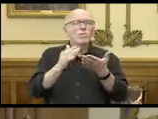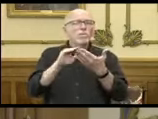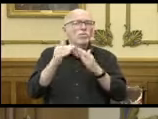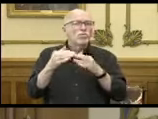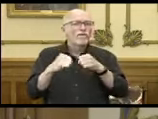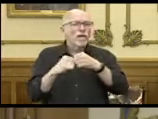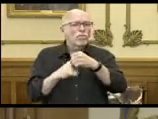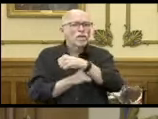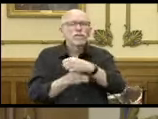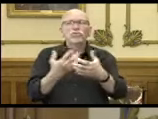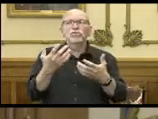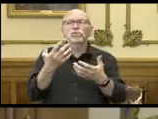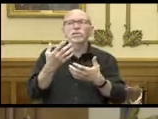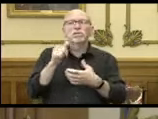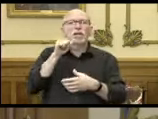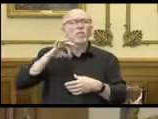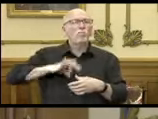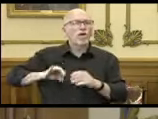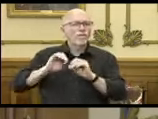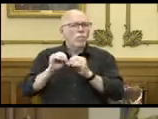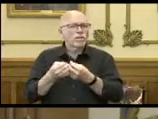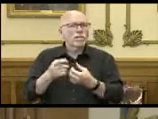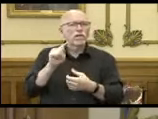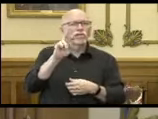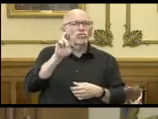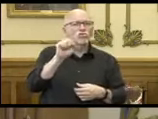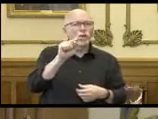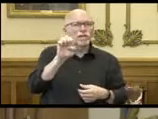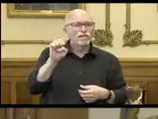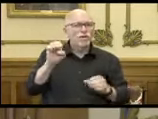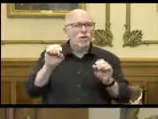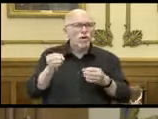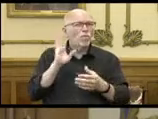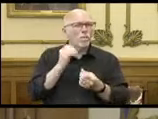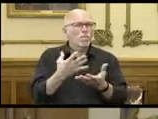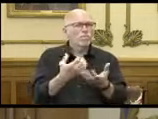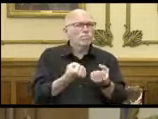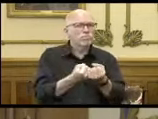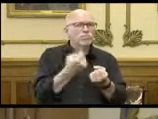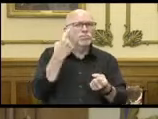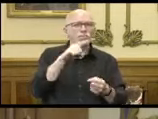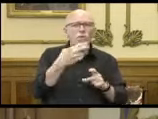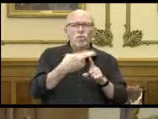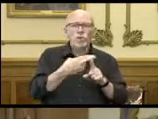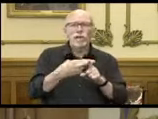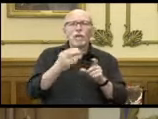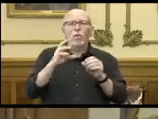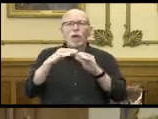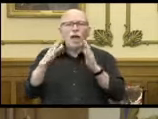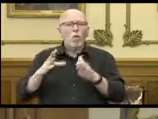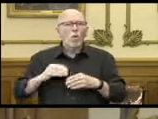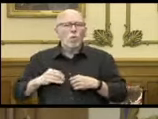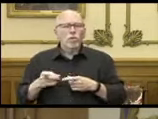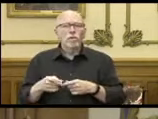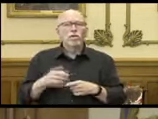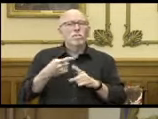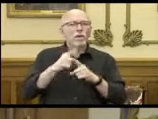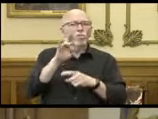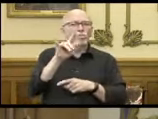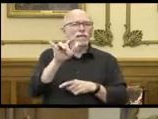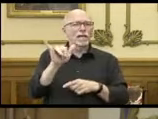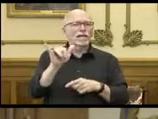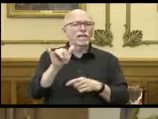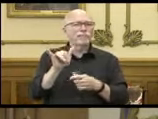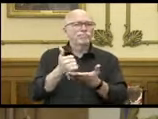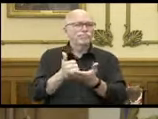foundations, some of our not-for-profits and our trustees that also provide assistance with rental and home ownership and utility assistance.